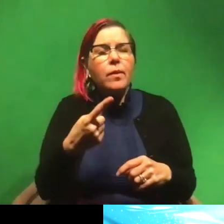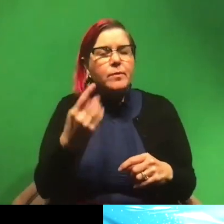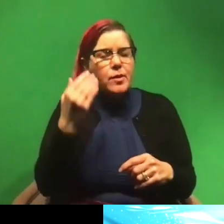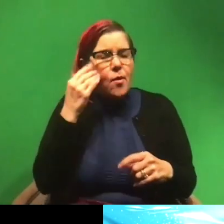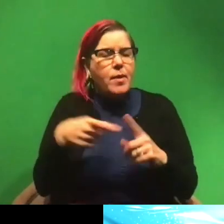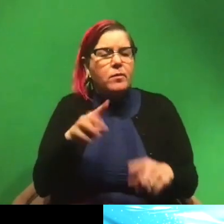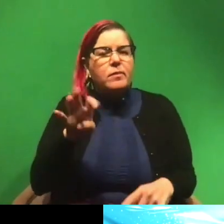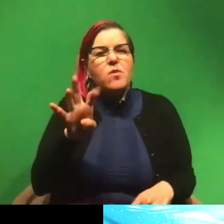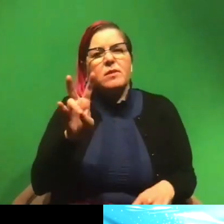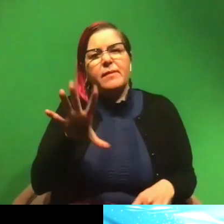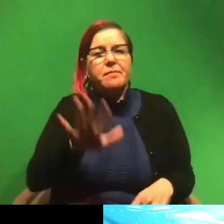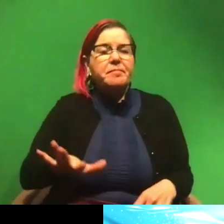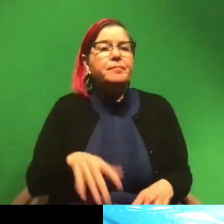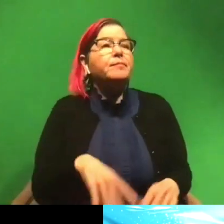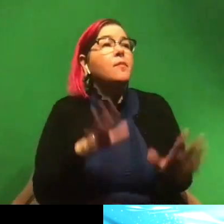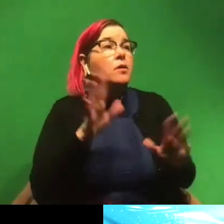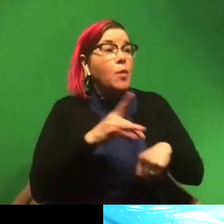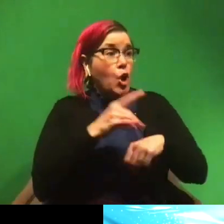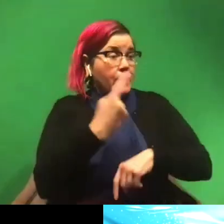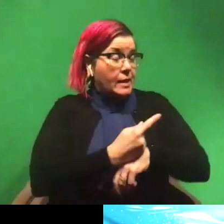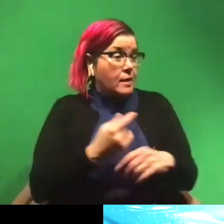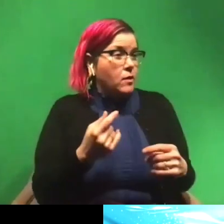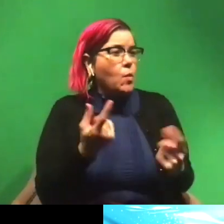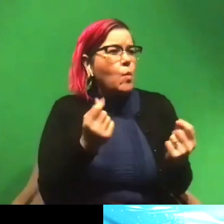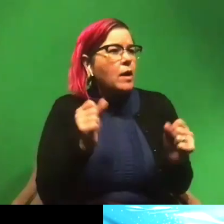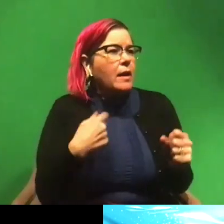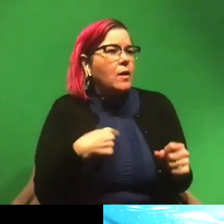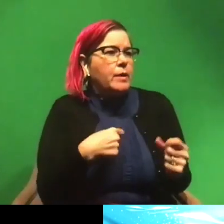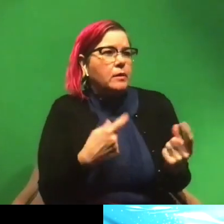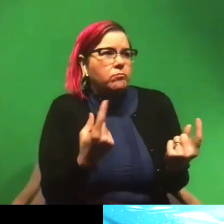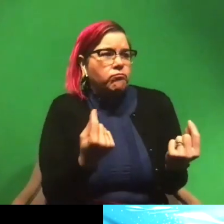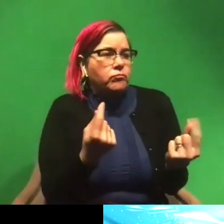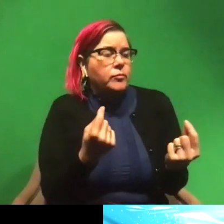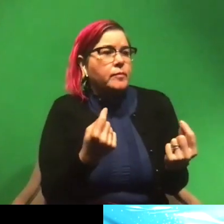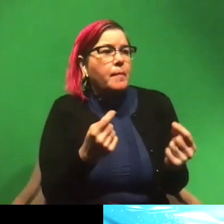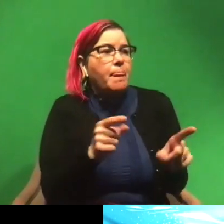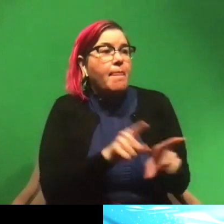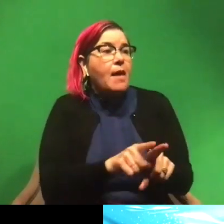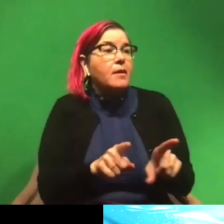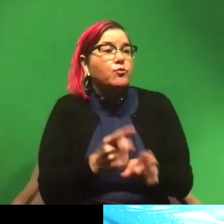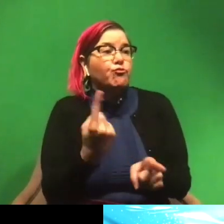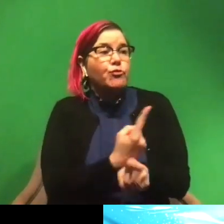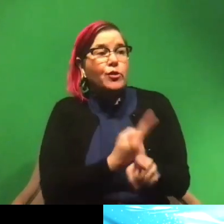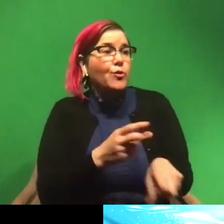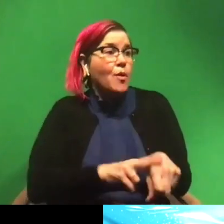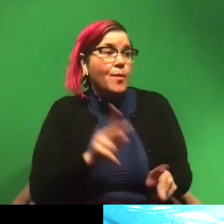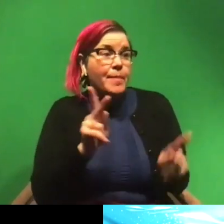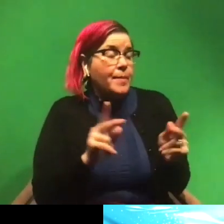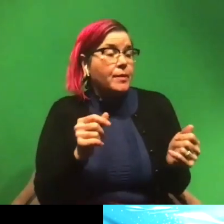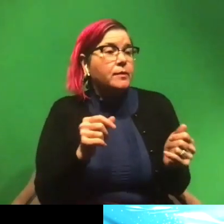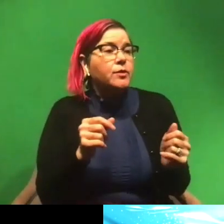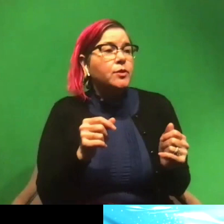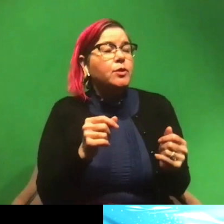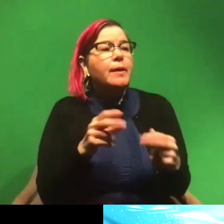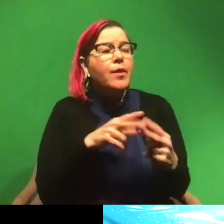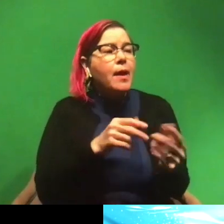Awesome. Um, so it's RF day. Uh, what can we do, uh, as regular people, uh, to either